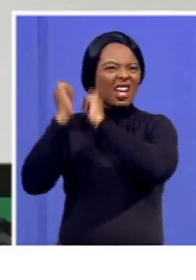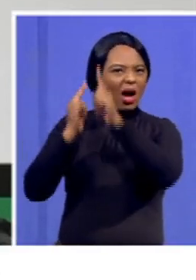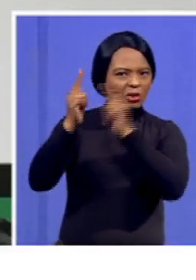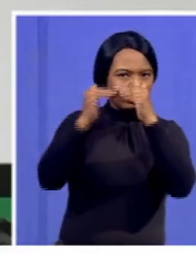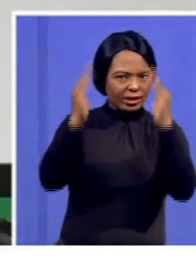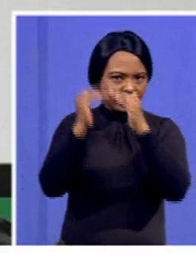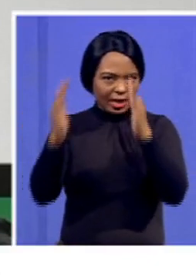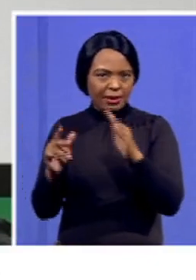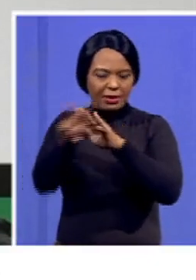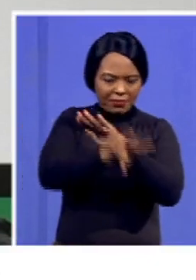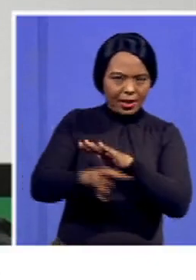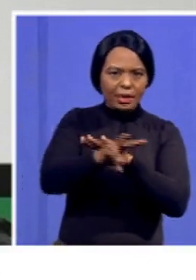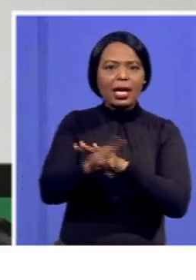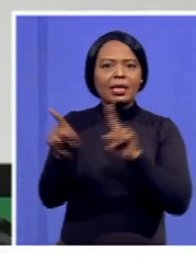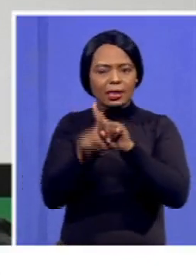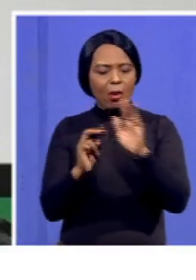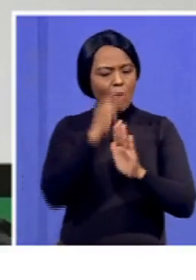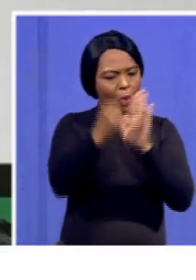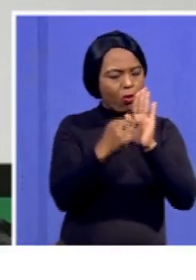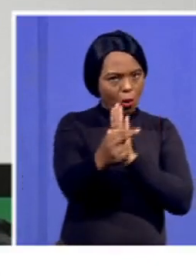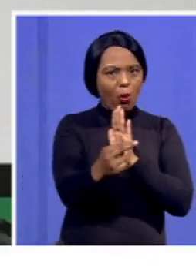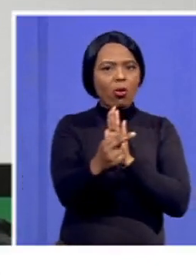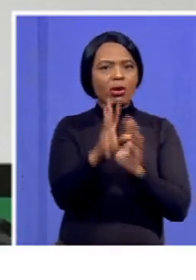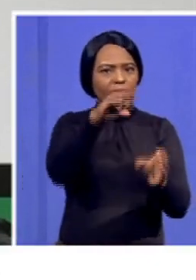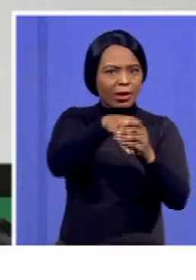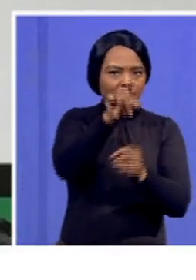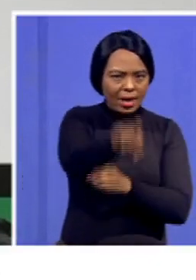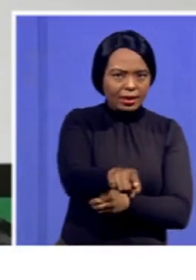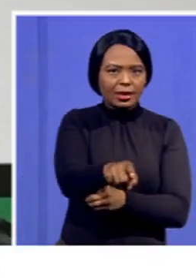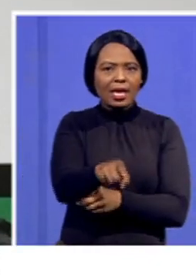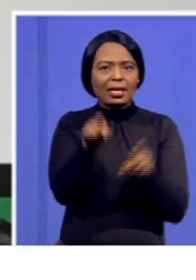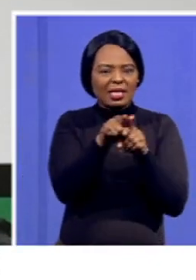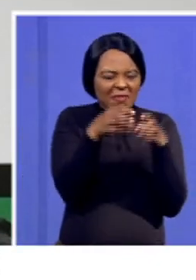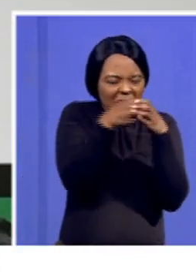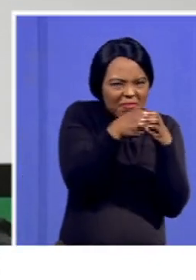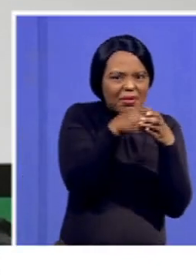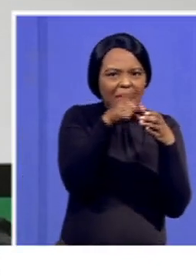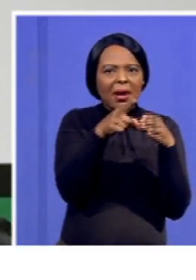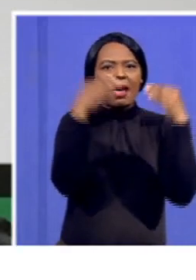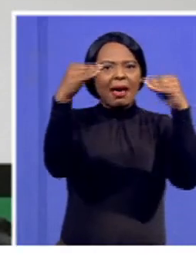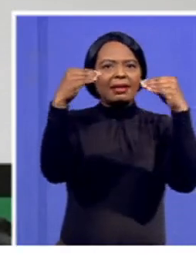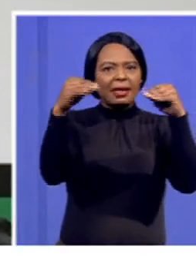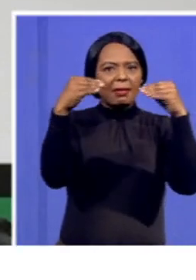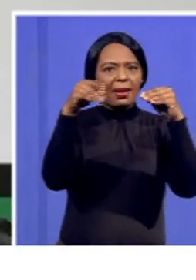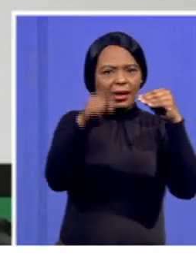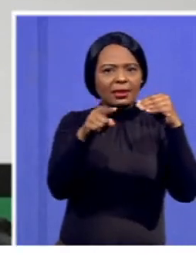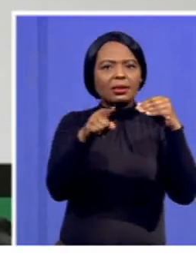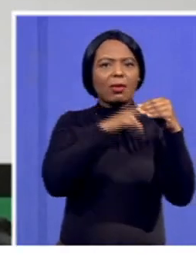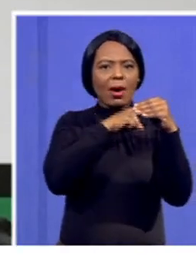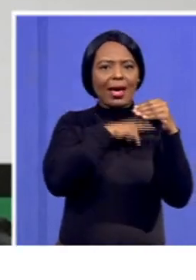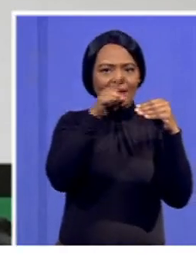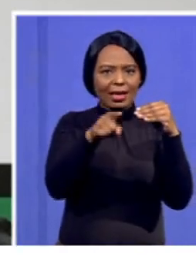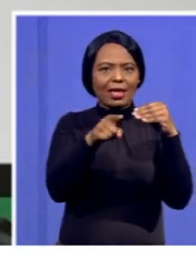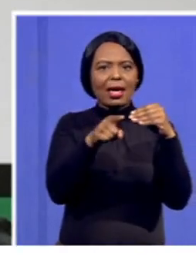understood that they have a role to play. And then we are proposing that the removal of macro enterprises, which operates best in the informal sector,